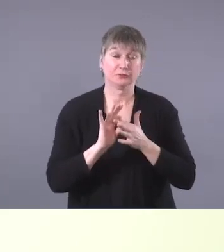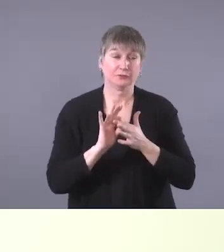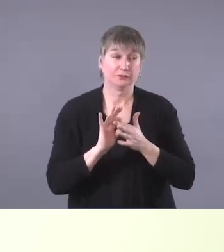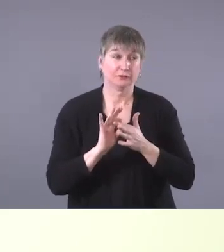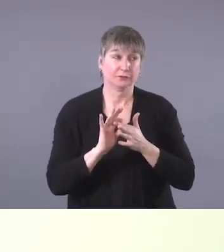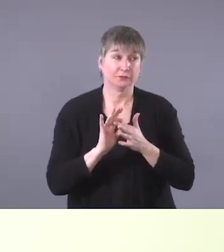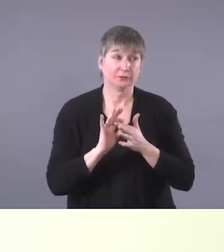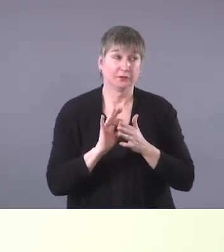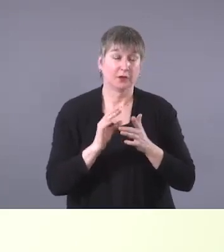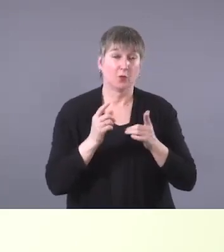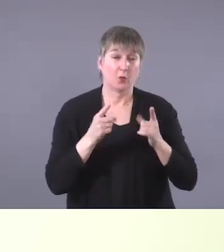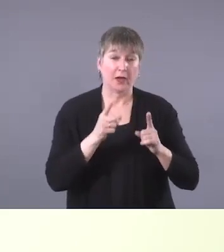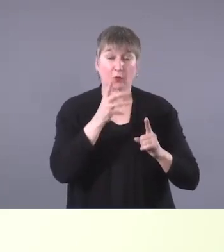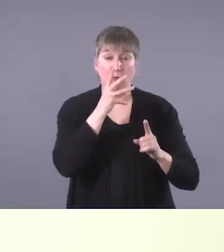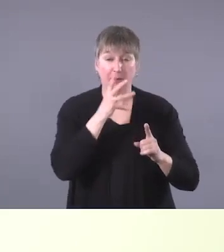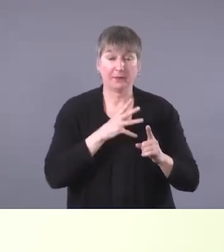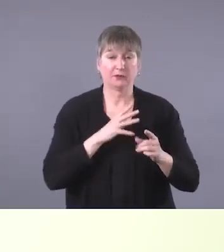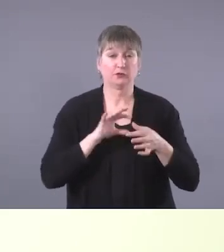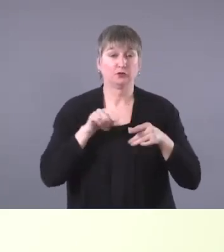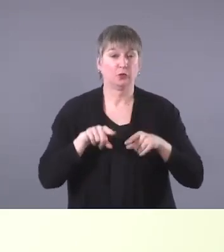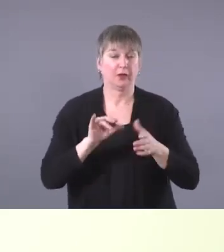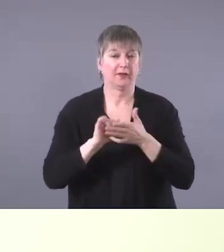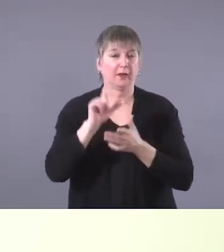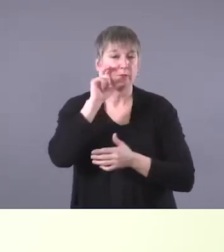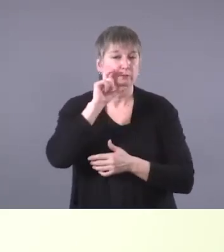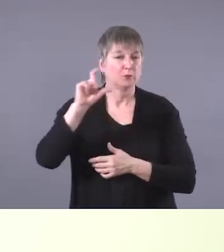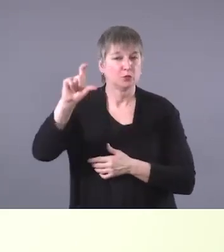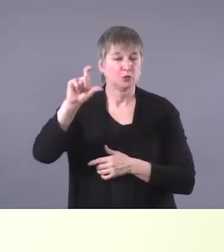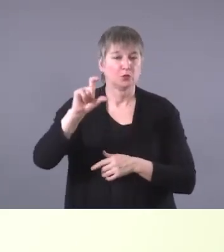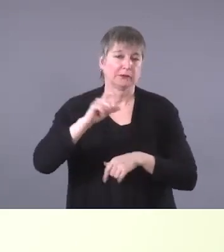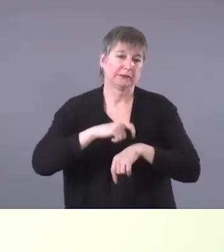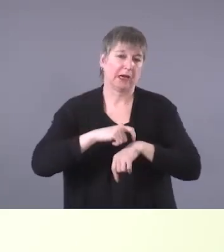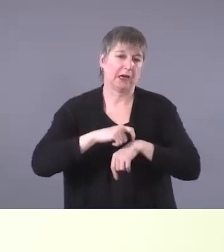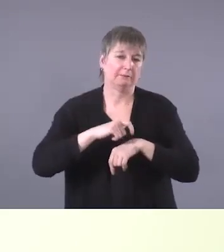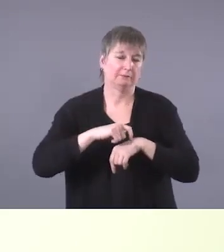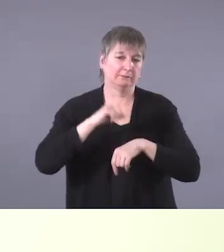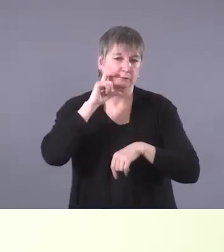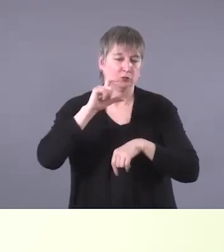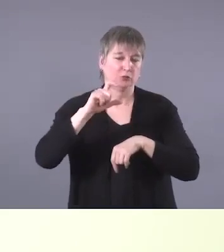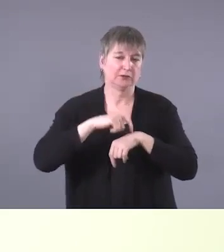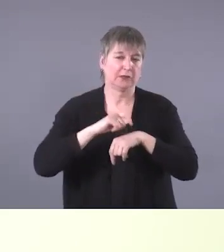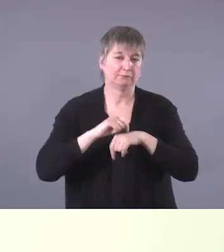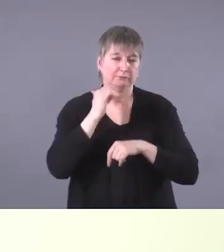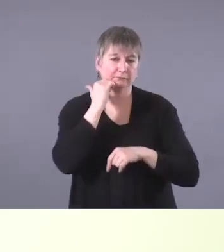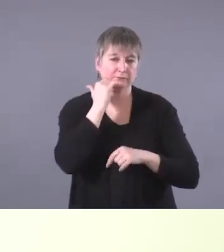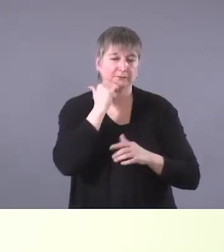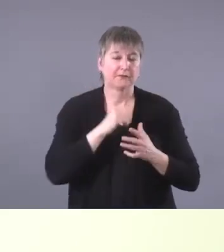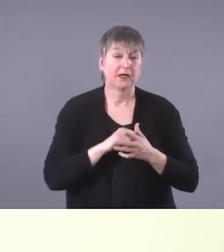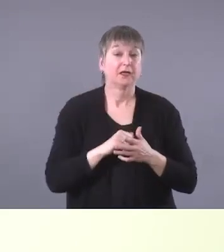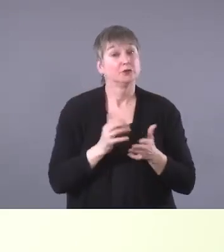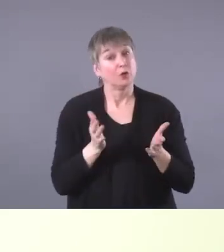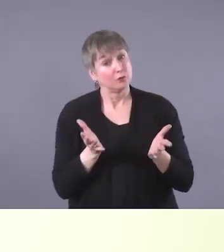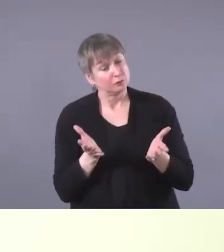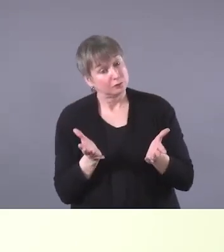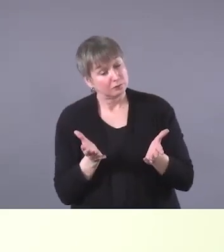when women are on their moon time, it's, it's, uh, it's, recommended that, uh,